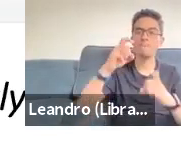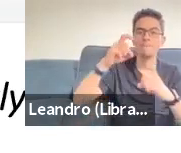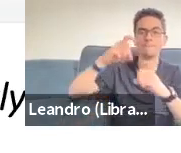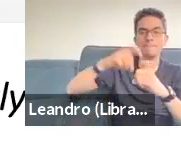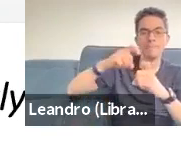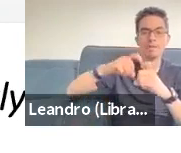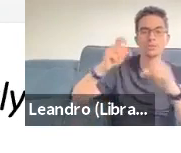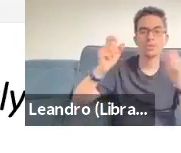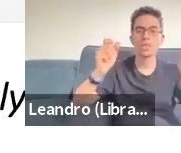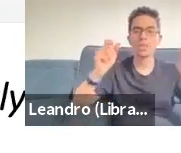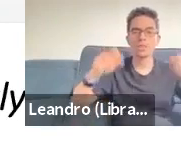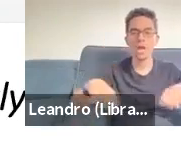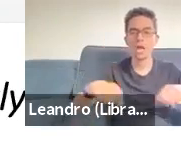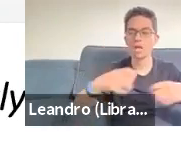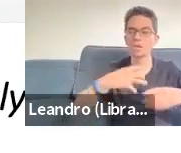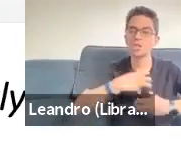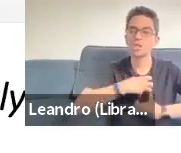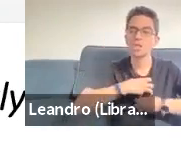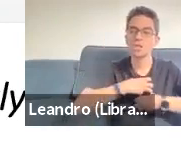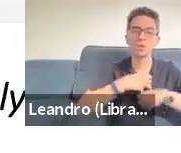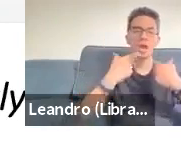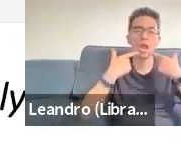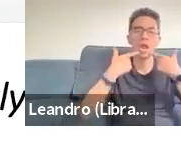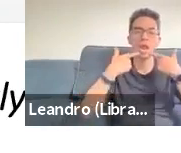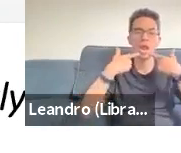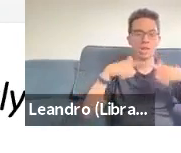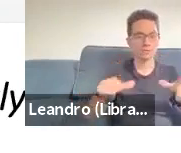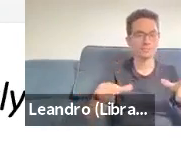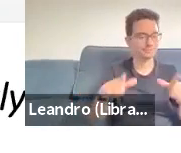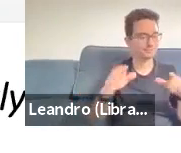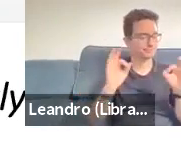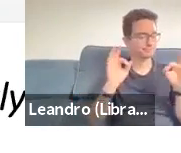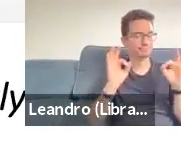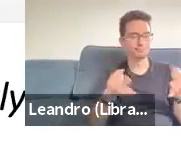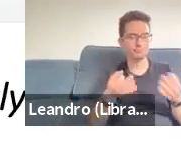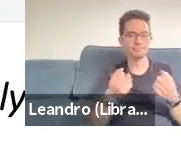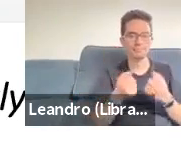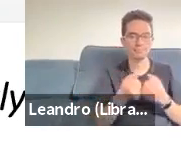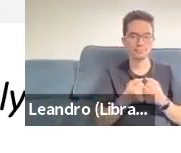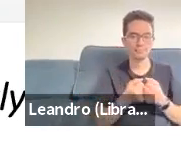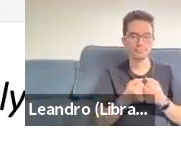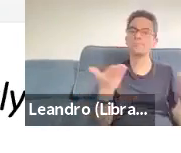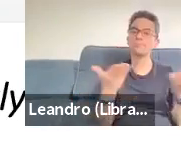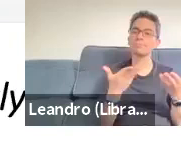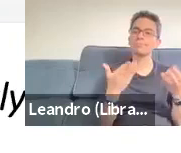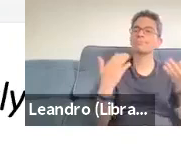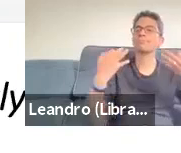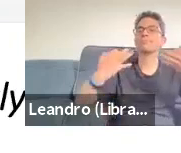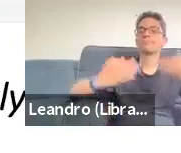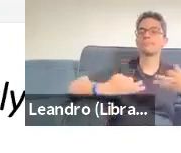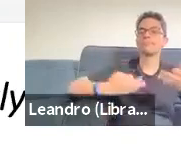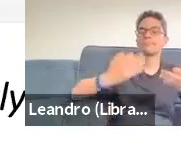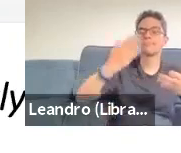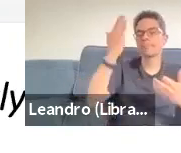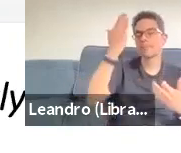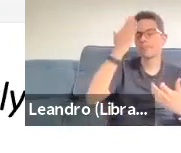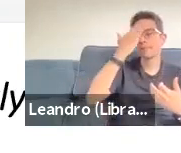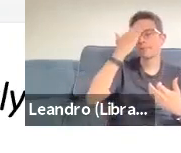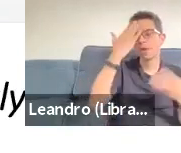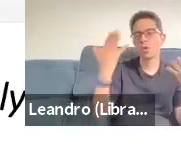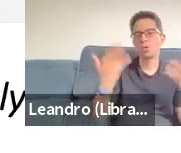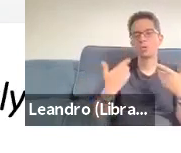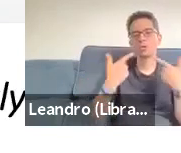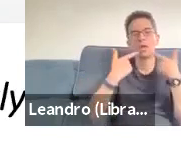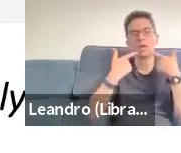They're designed to replace or augment imagined as a replacement or an augment of an impaired